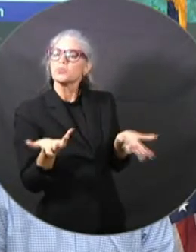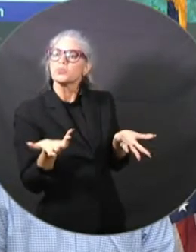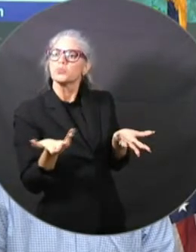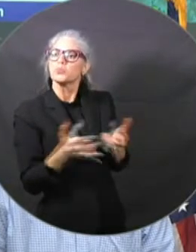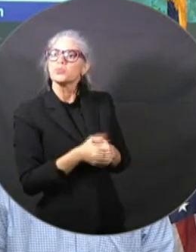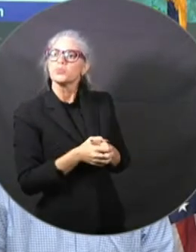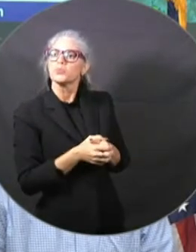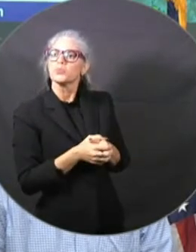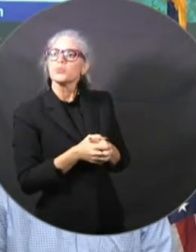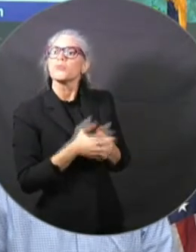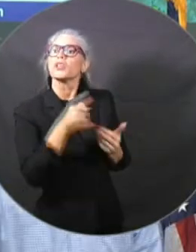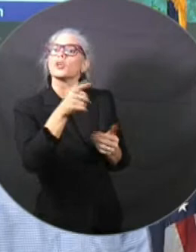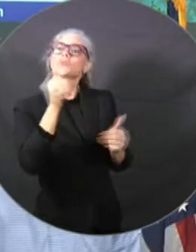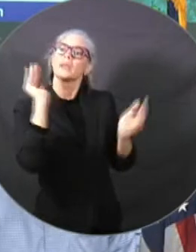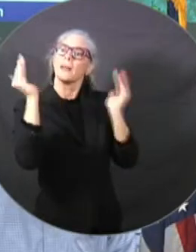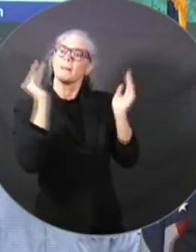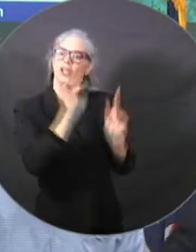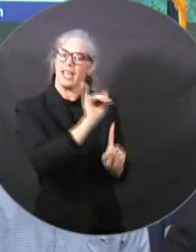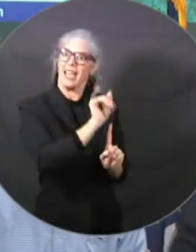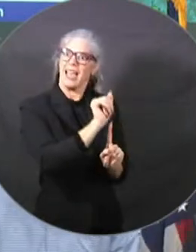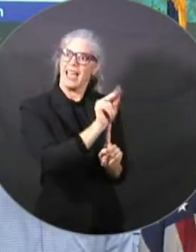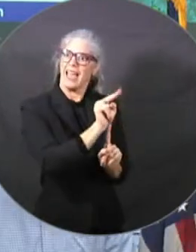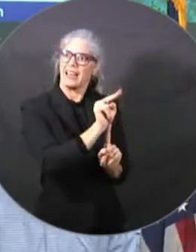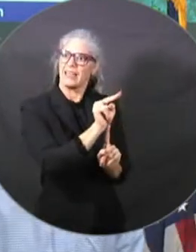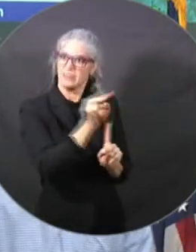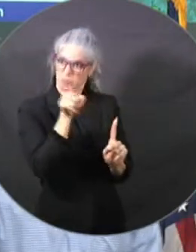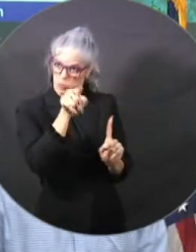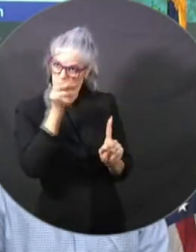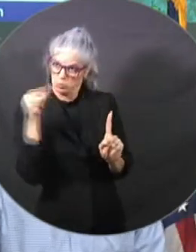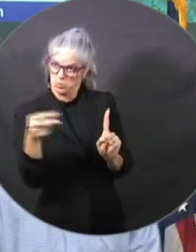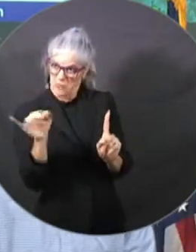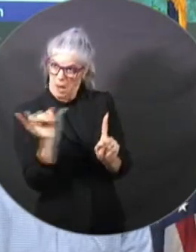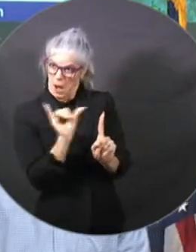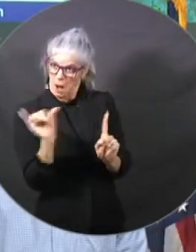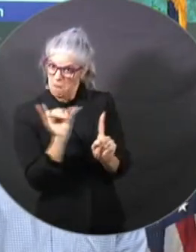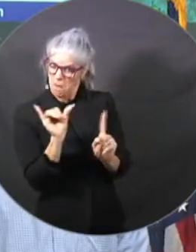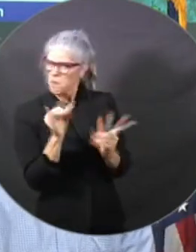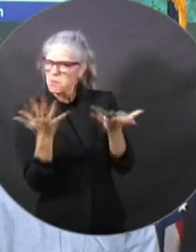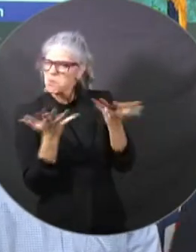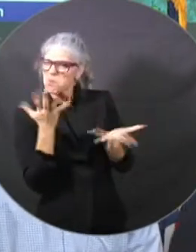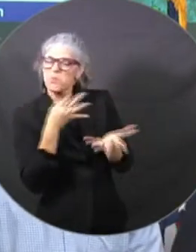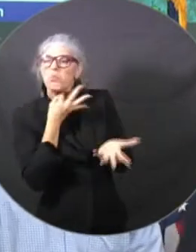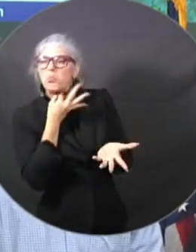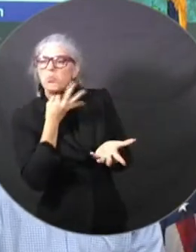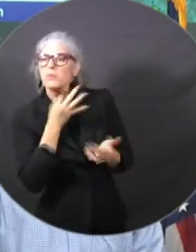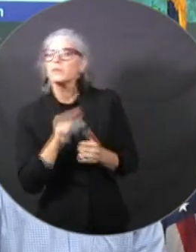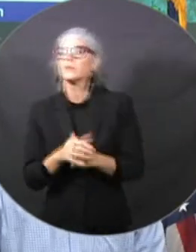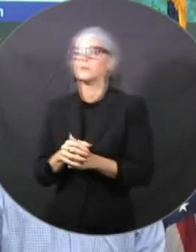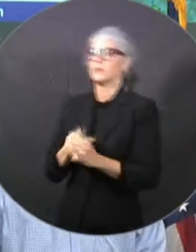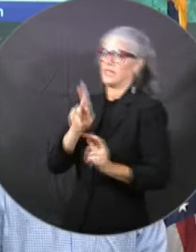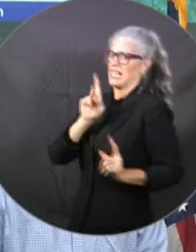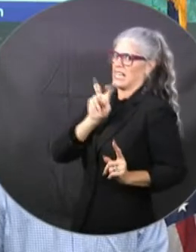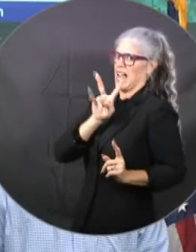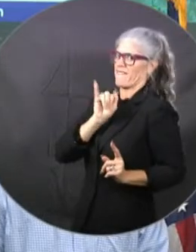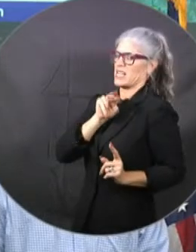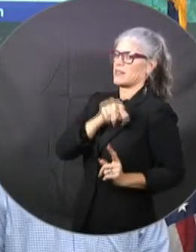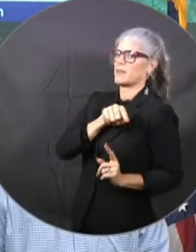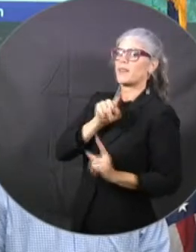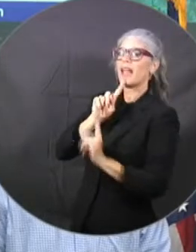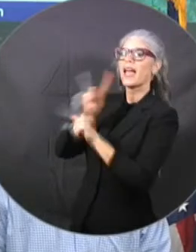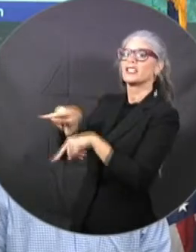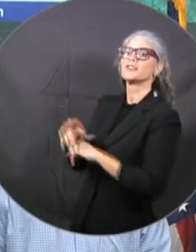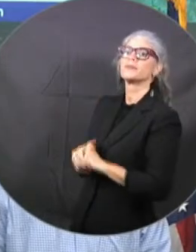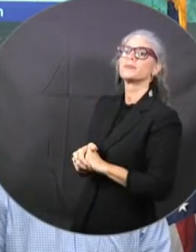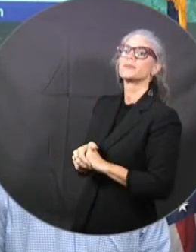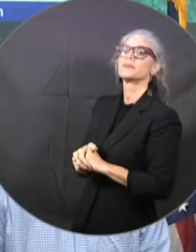Ian or any lessons learned? talk about your conversations? Yeah. So we, you we meet with our county EM directors virtually